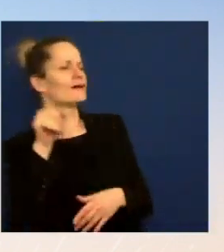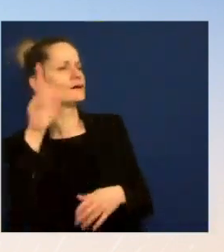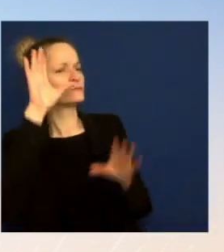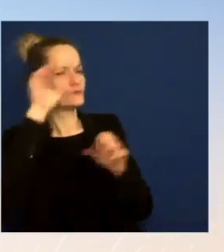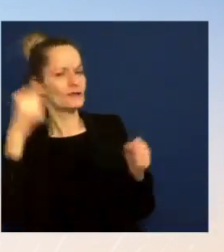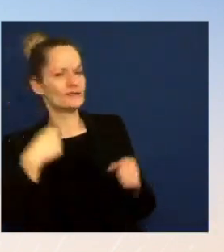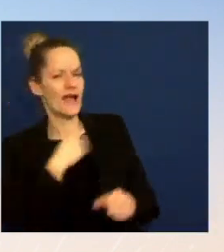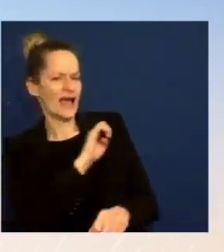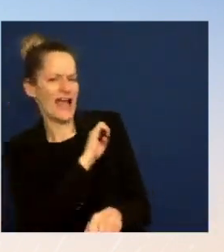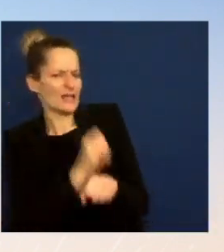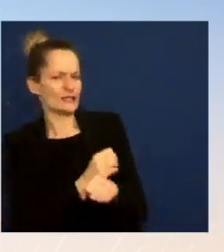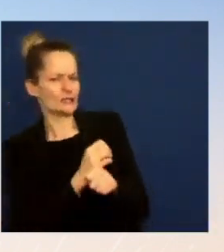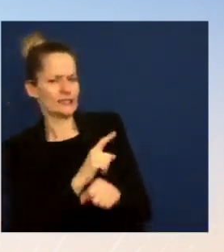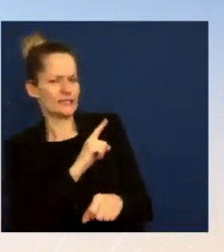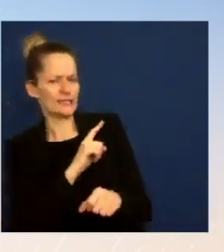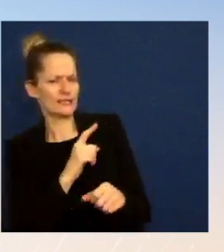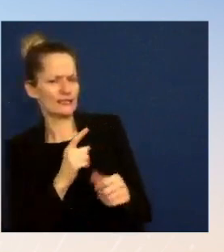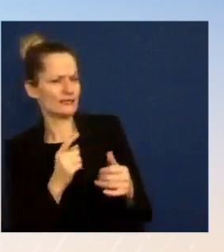The walked in after. Ms. Okay.